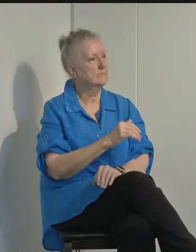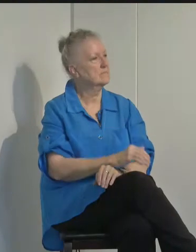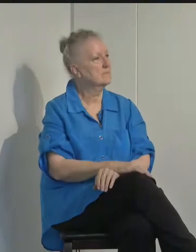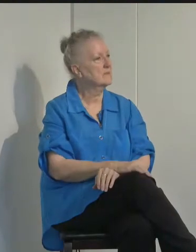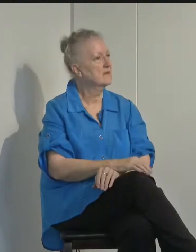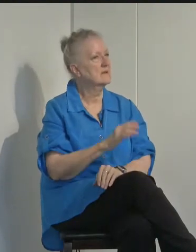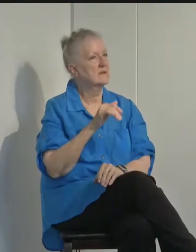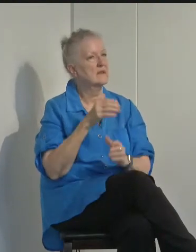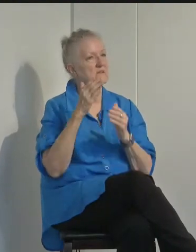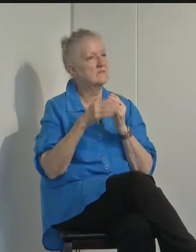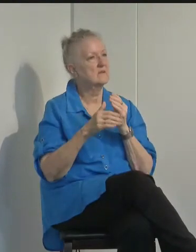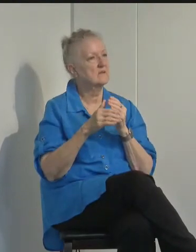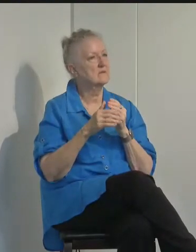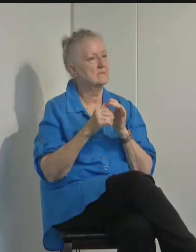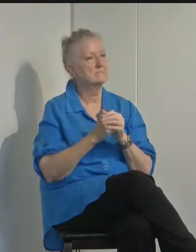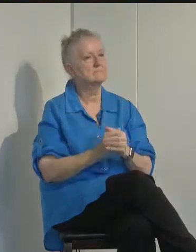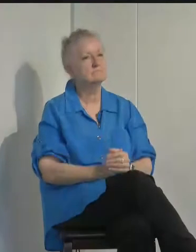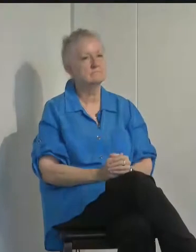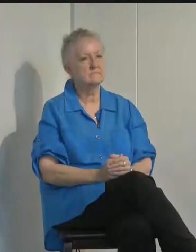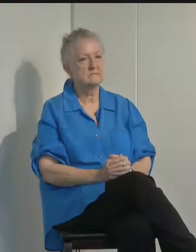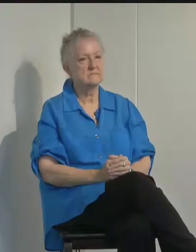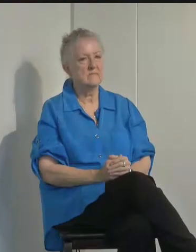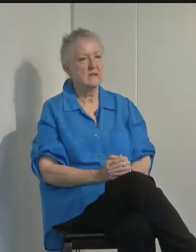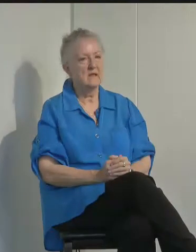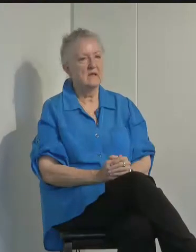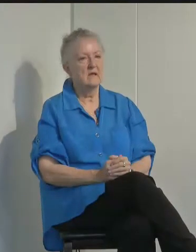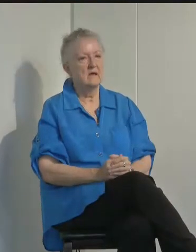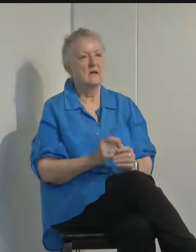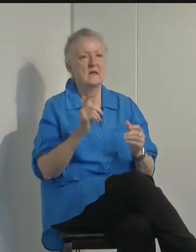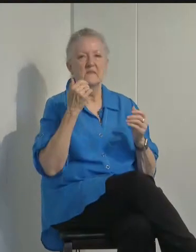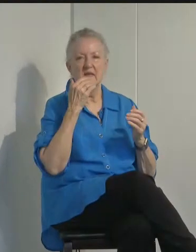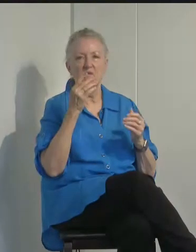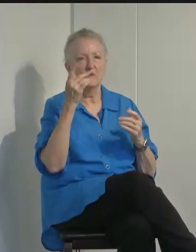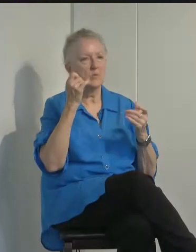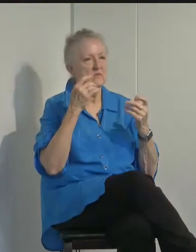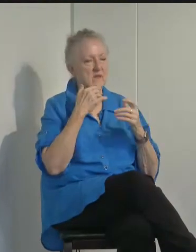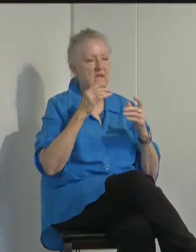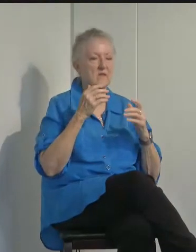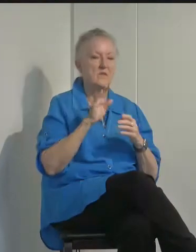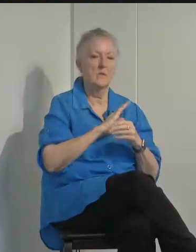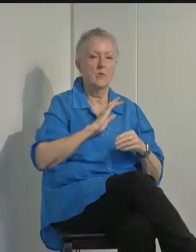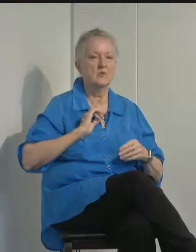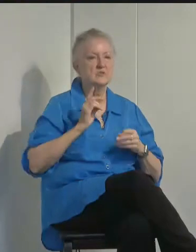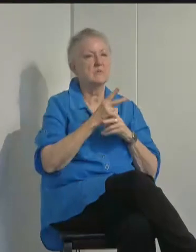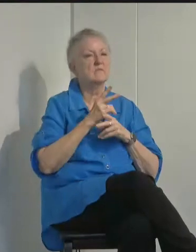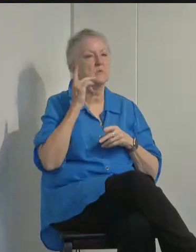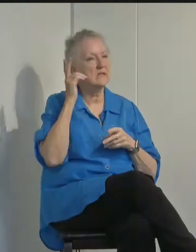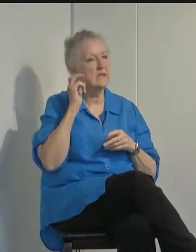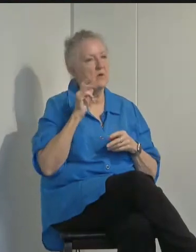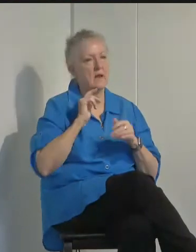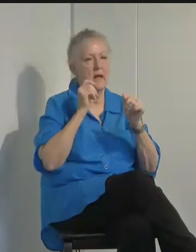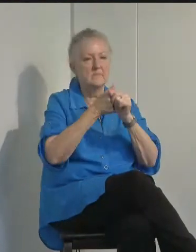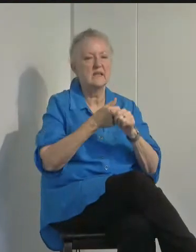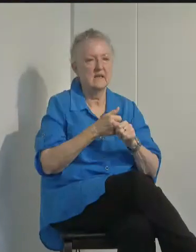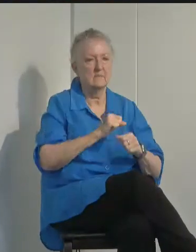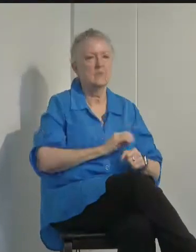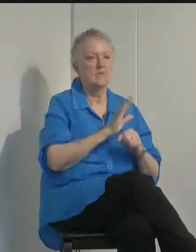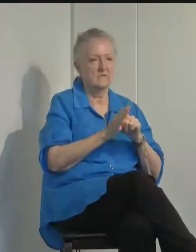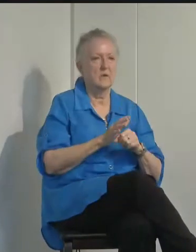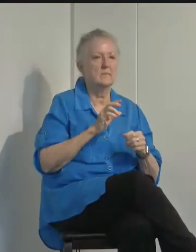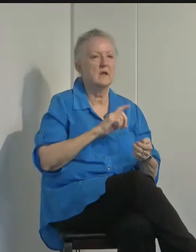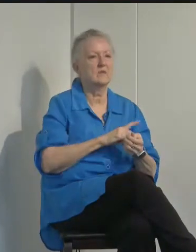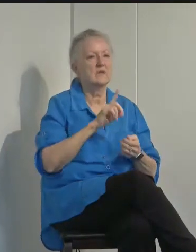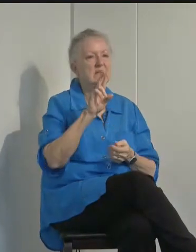That actually concludes our Q&A. Thank you for the questions. The Board of Supervisors will hear a COVID-19 update from Dr. DeRinoso